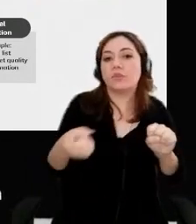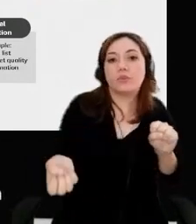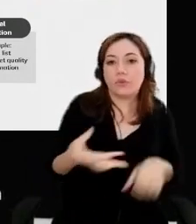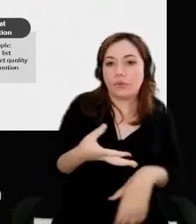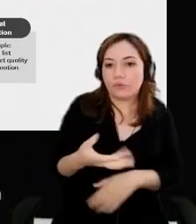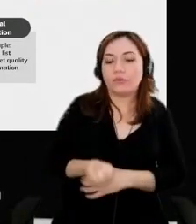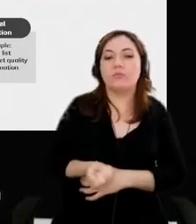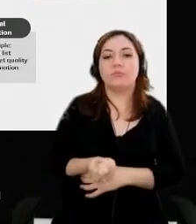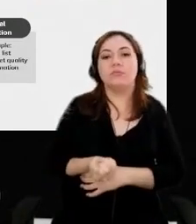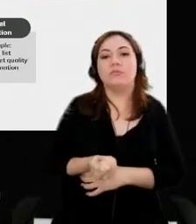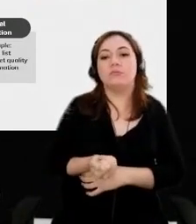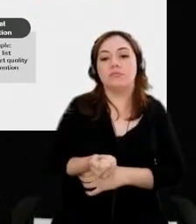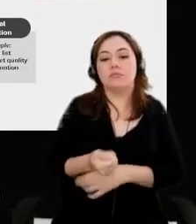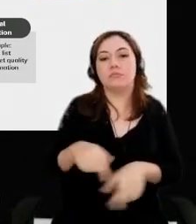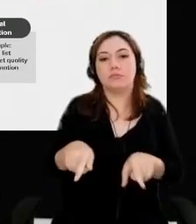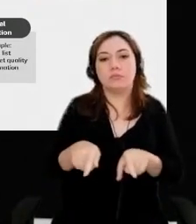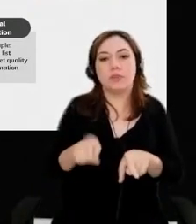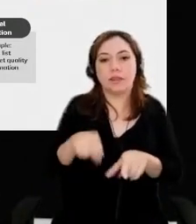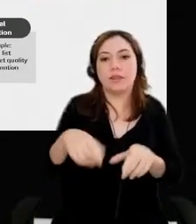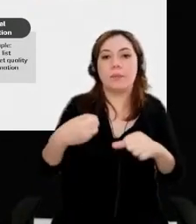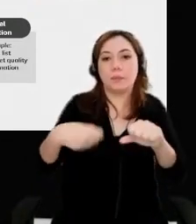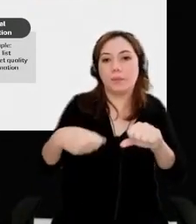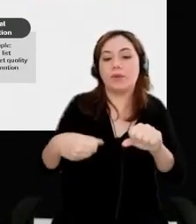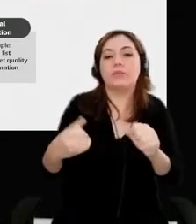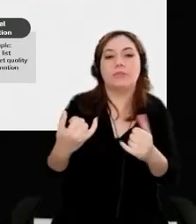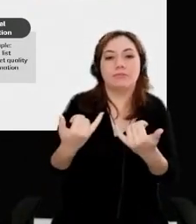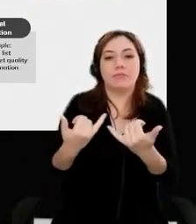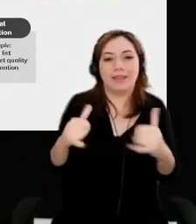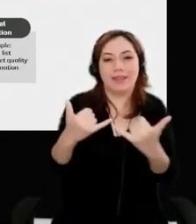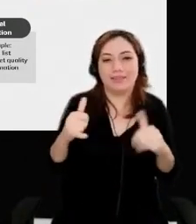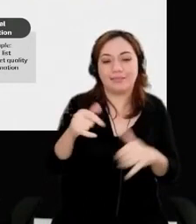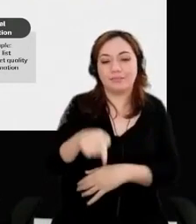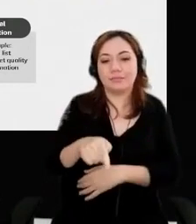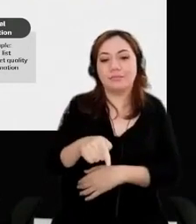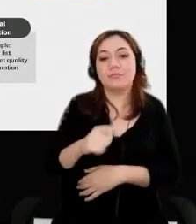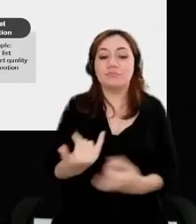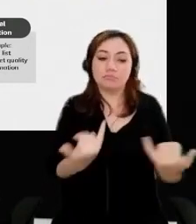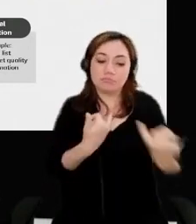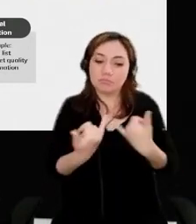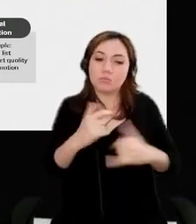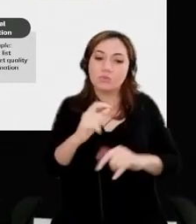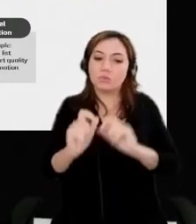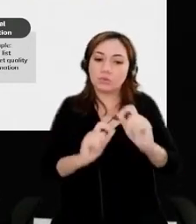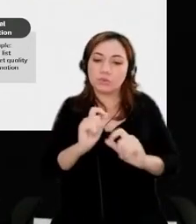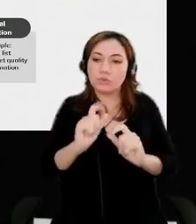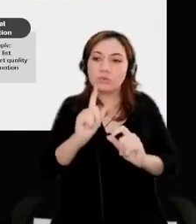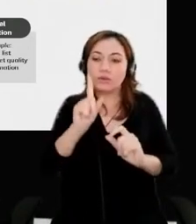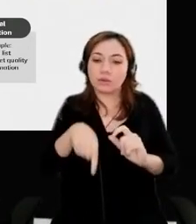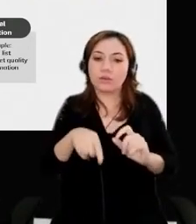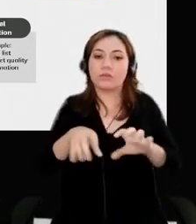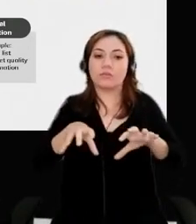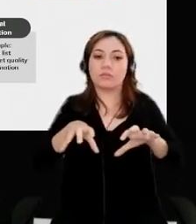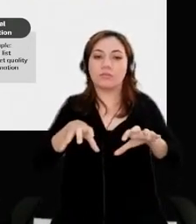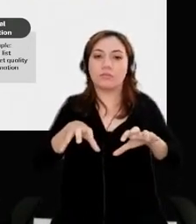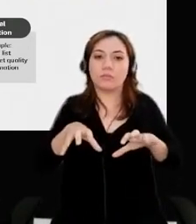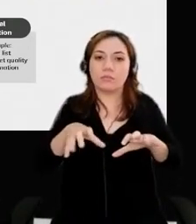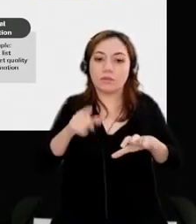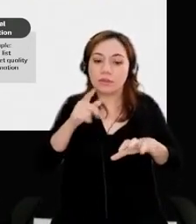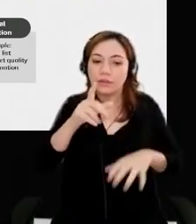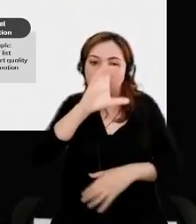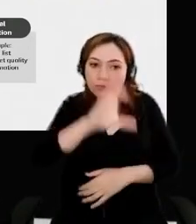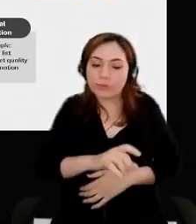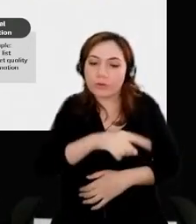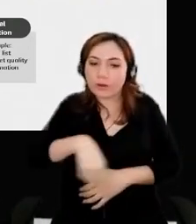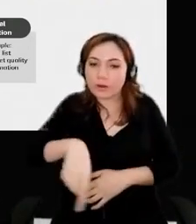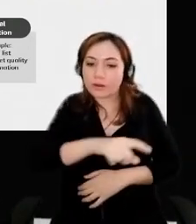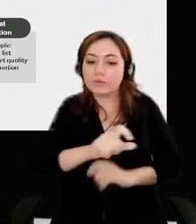motorcycle. So, the information about what's the average of the commute, right, for our consumers from